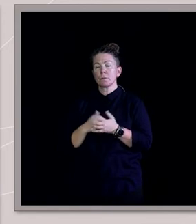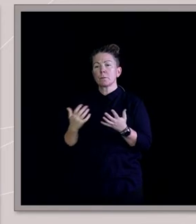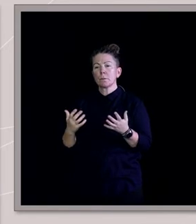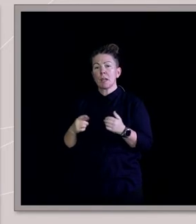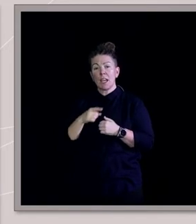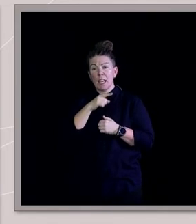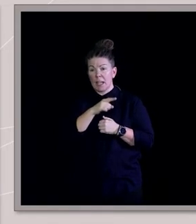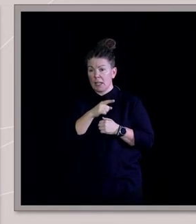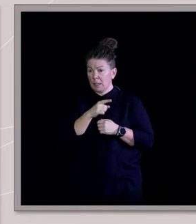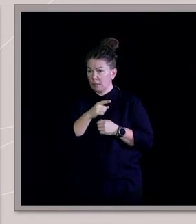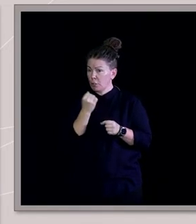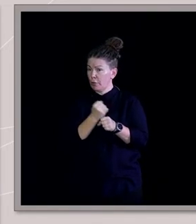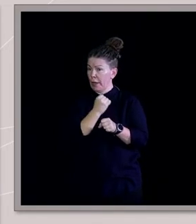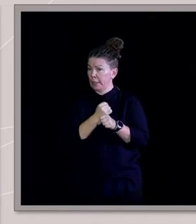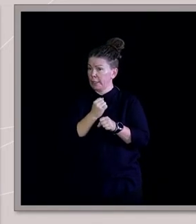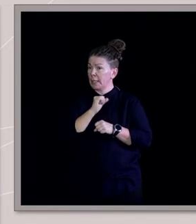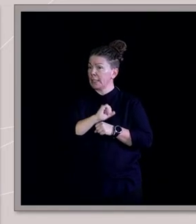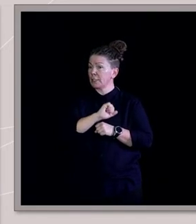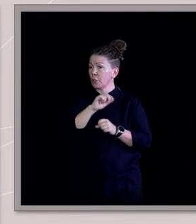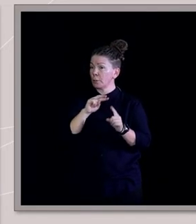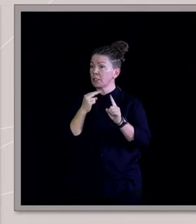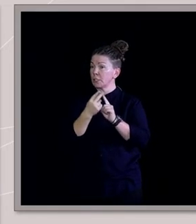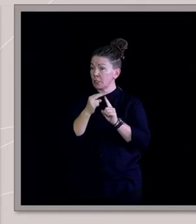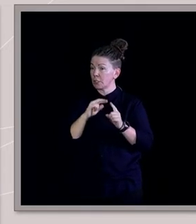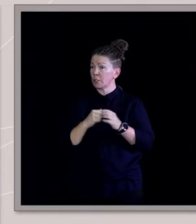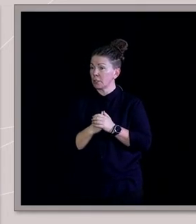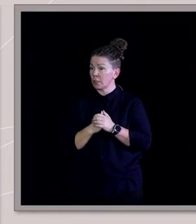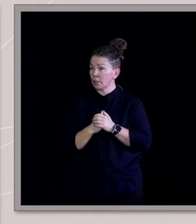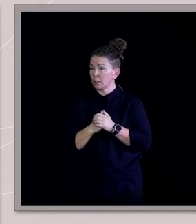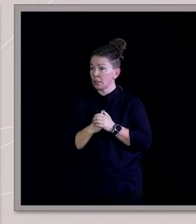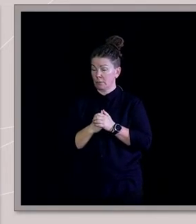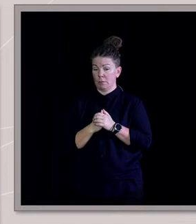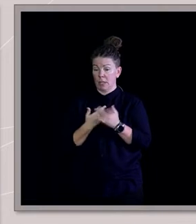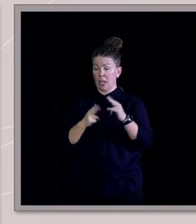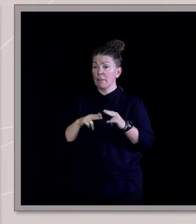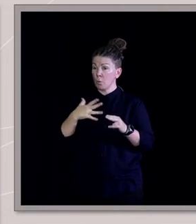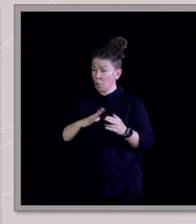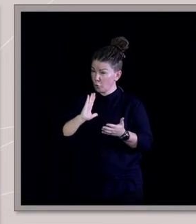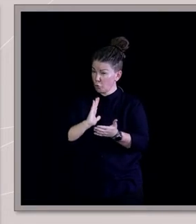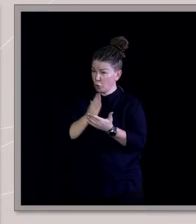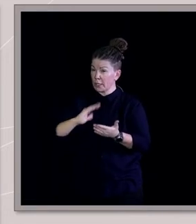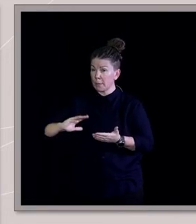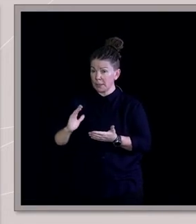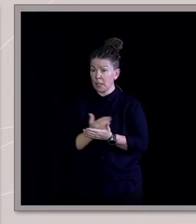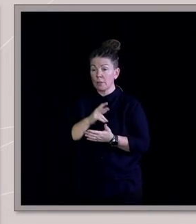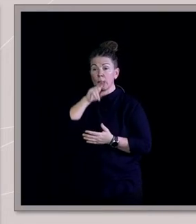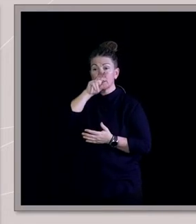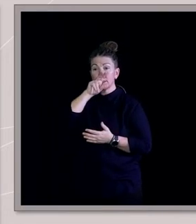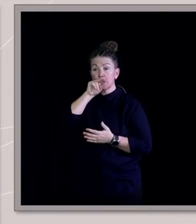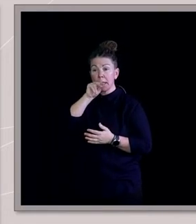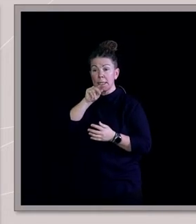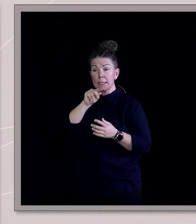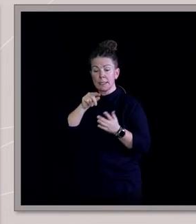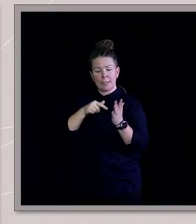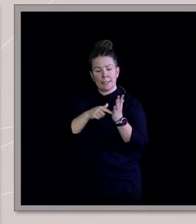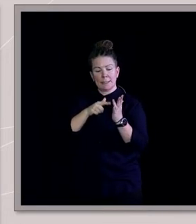he came up with his own position that in order to be truly saved, you needed to speak in tongues. Now, this